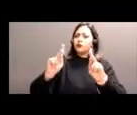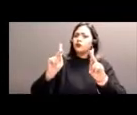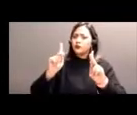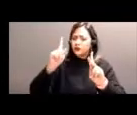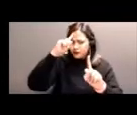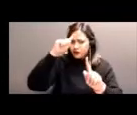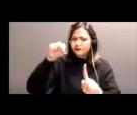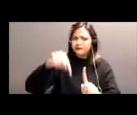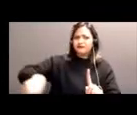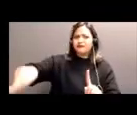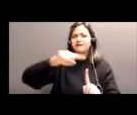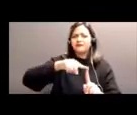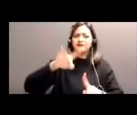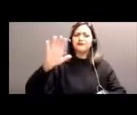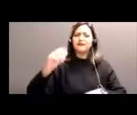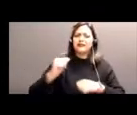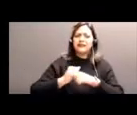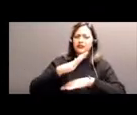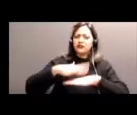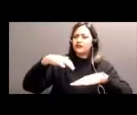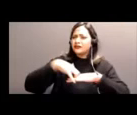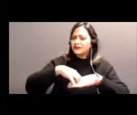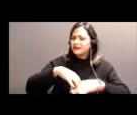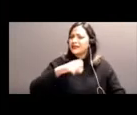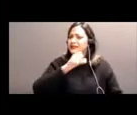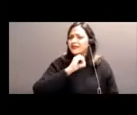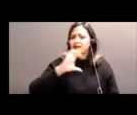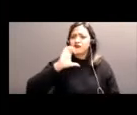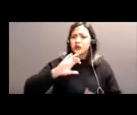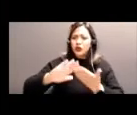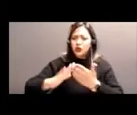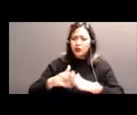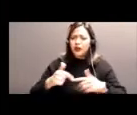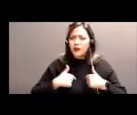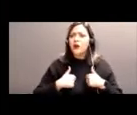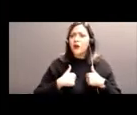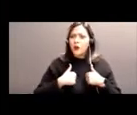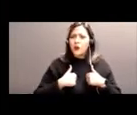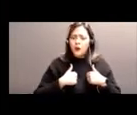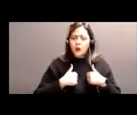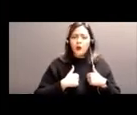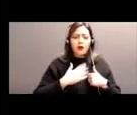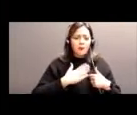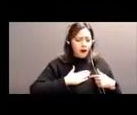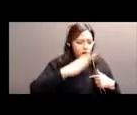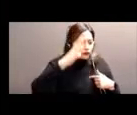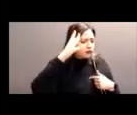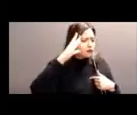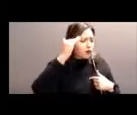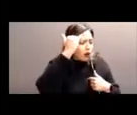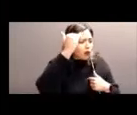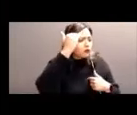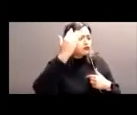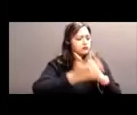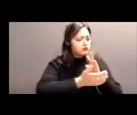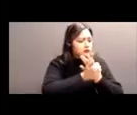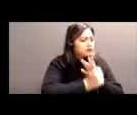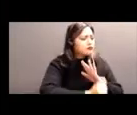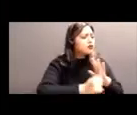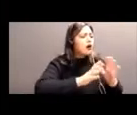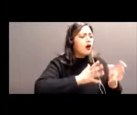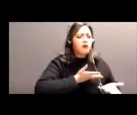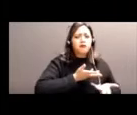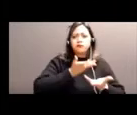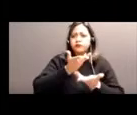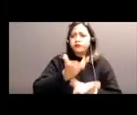to share the knowledge and what I've done in different areas of how we can move together. So, I'd like